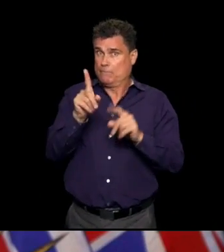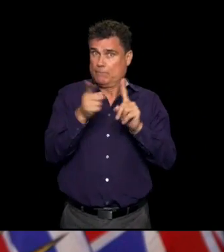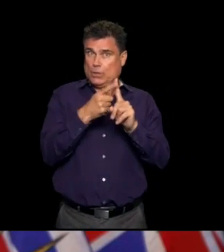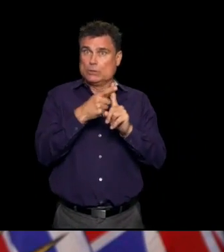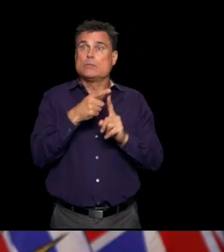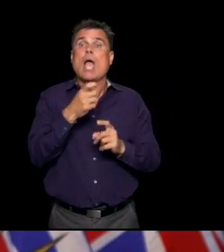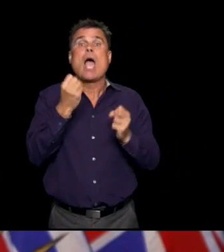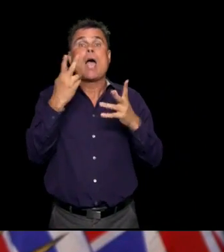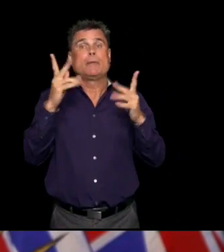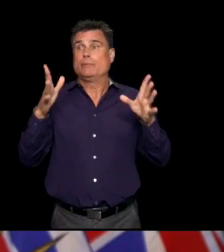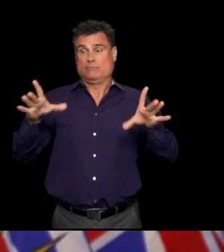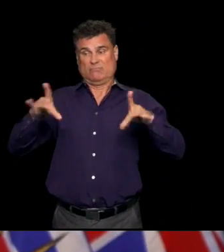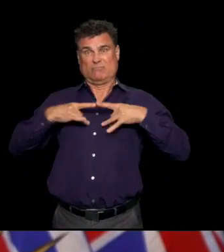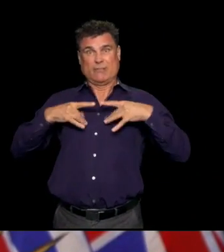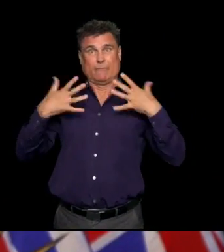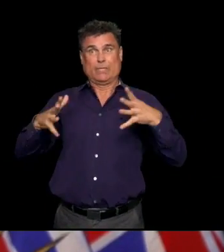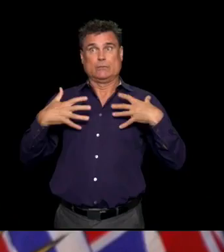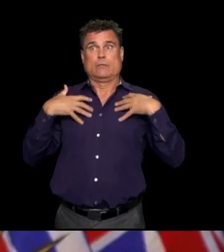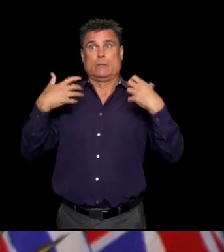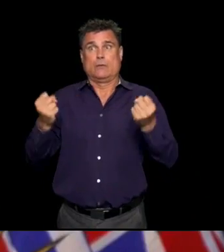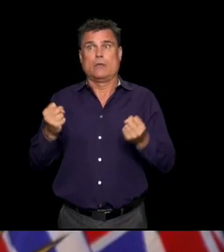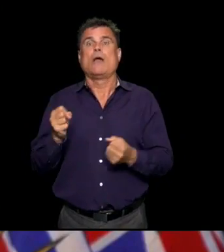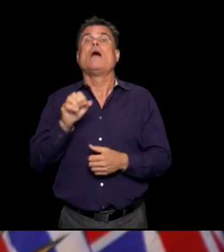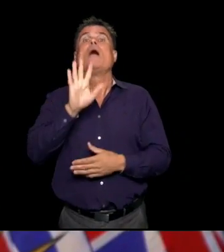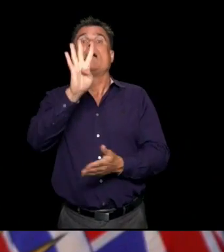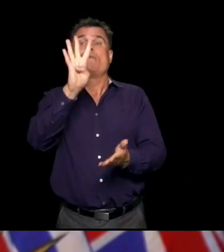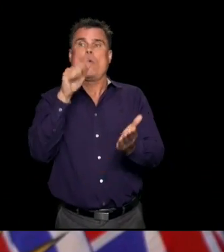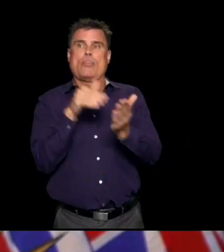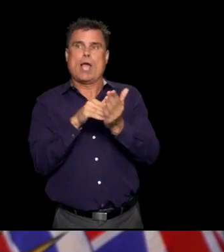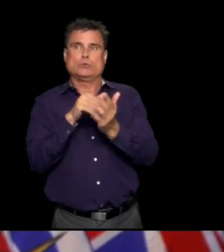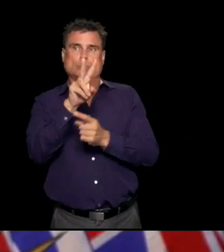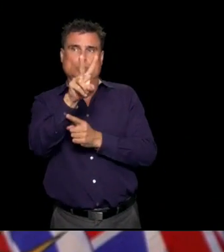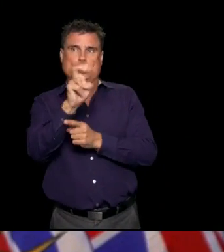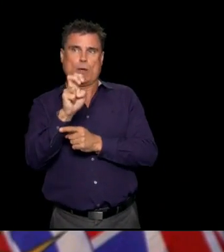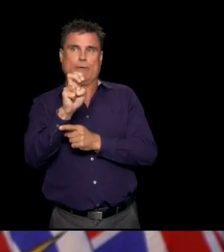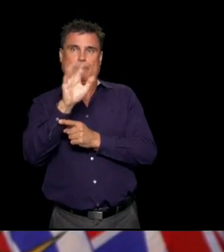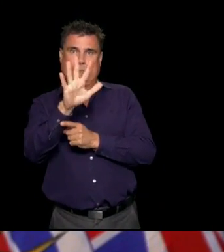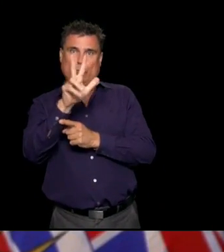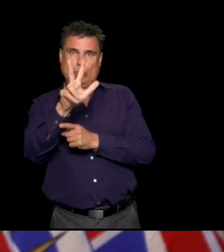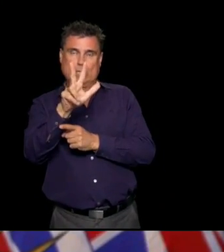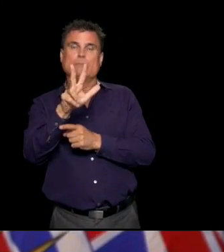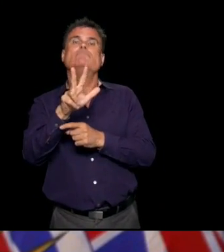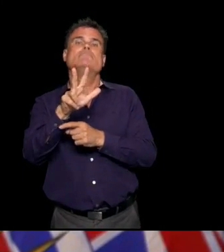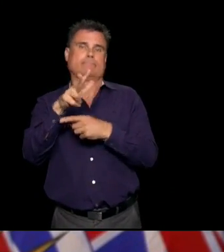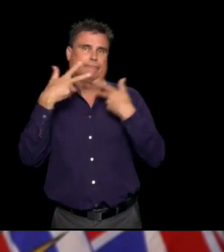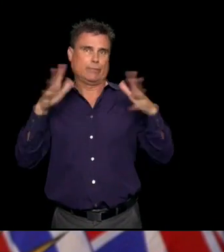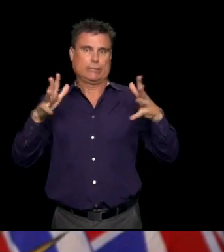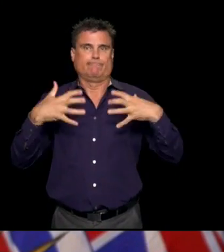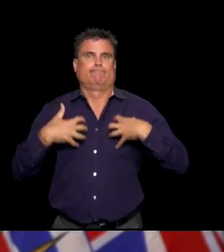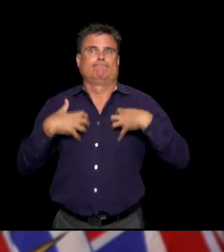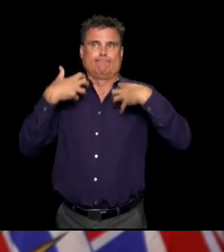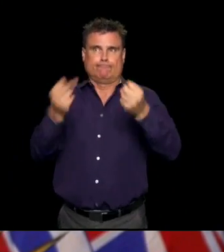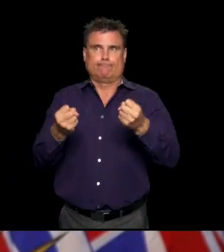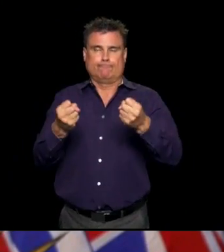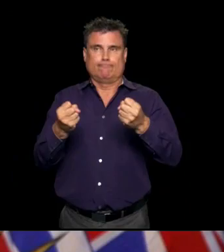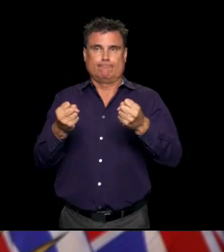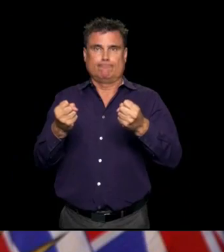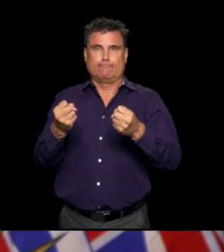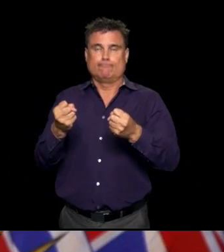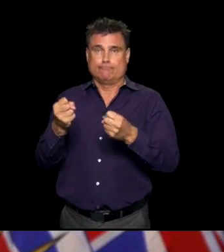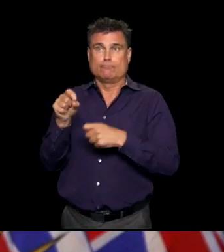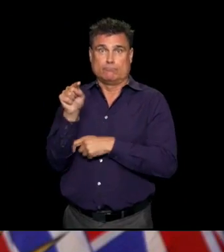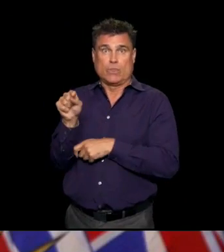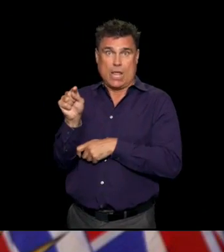So the number of recovered cases, let's start with that, is 4253. You will note that it